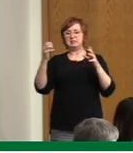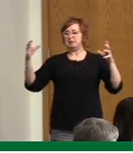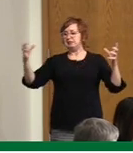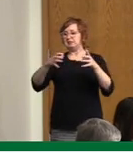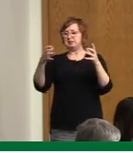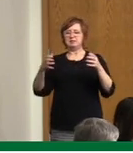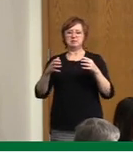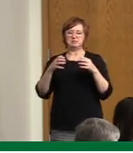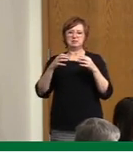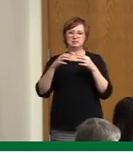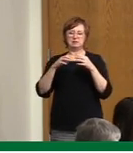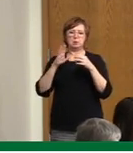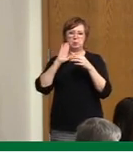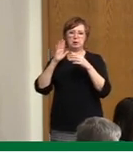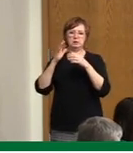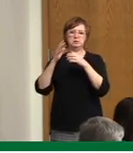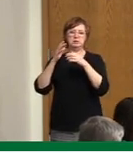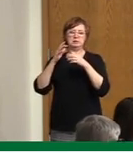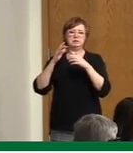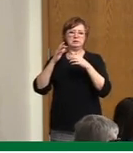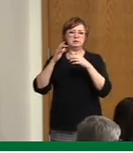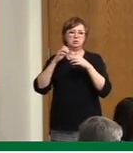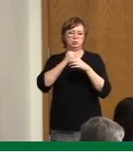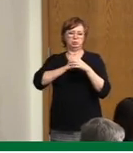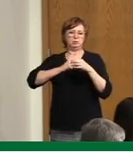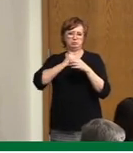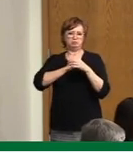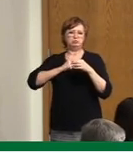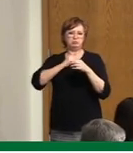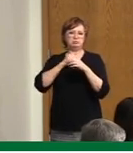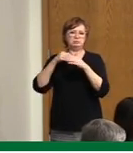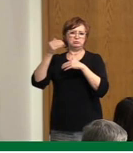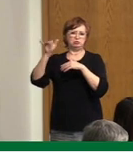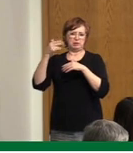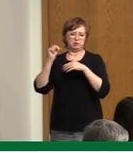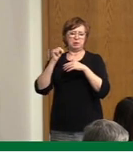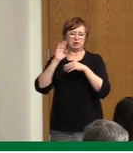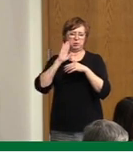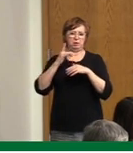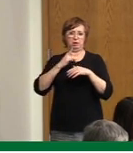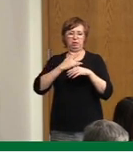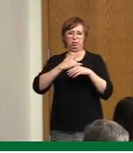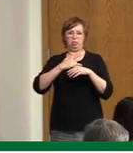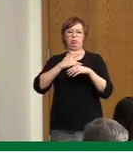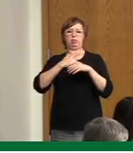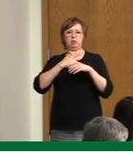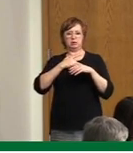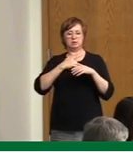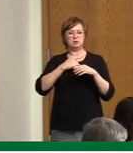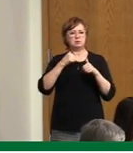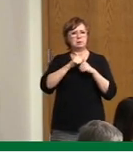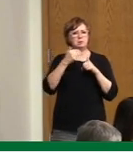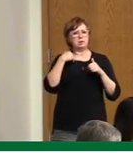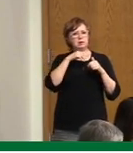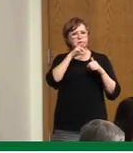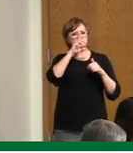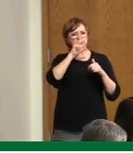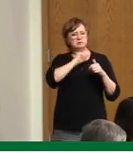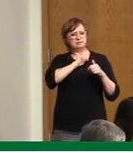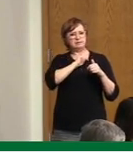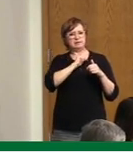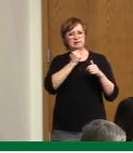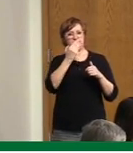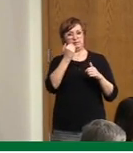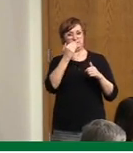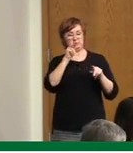Thanksgiving. Thanksgiving, our numbers are lower. We very cautiously had up to 15 people allowed, but in some